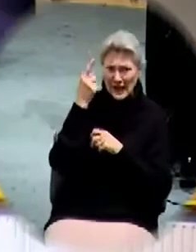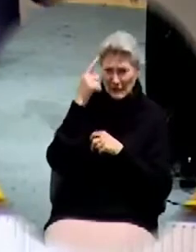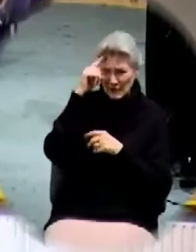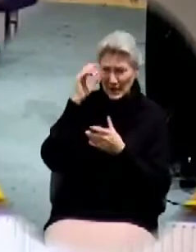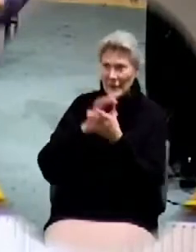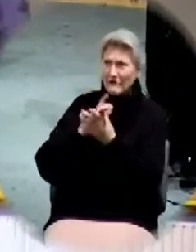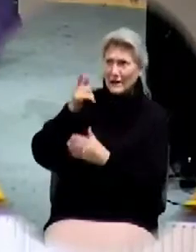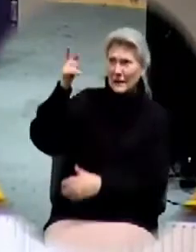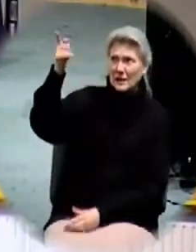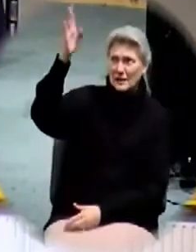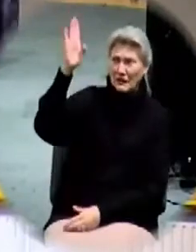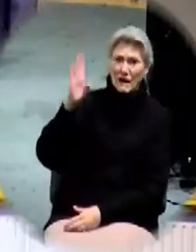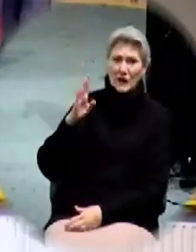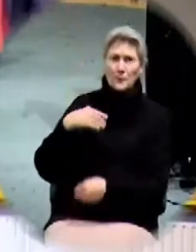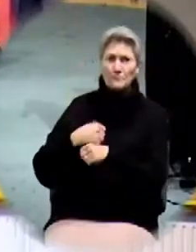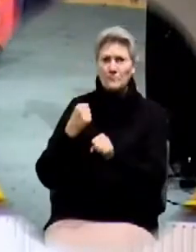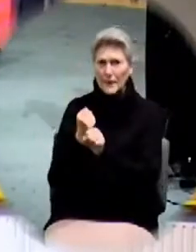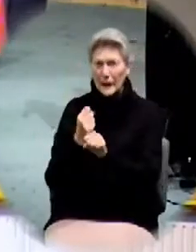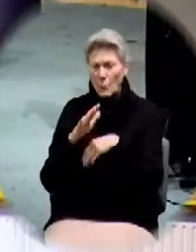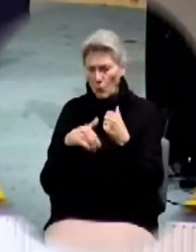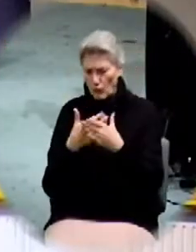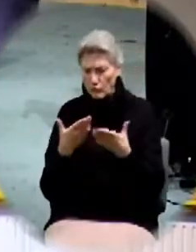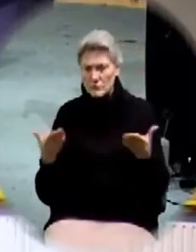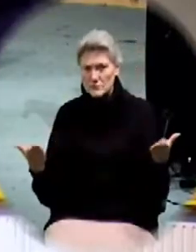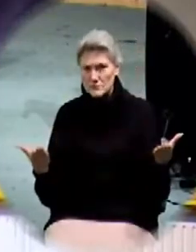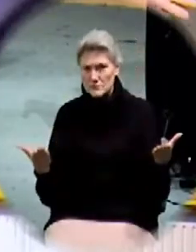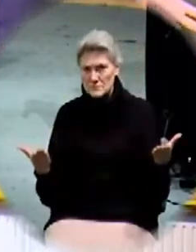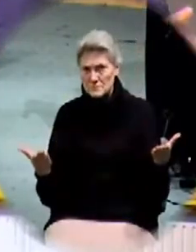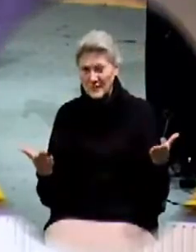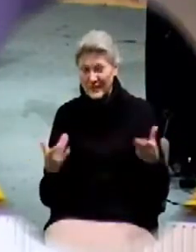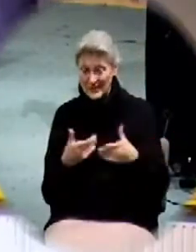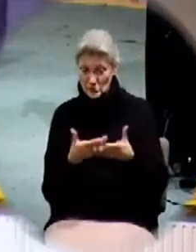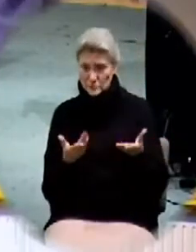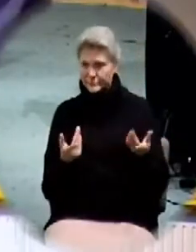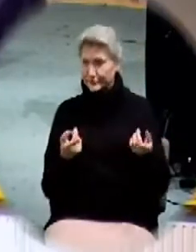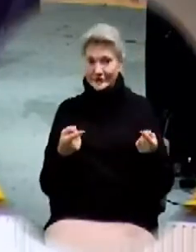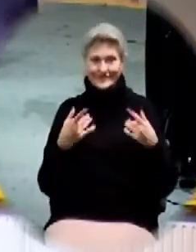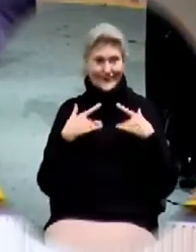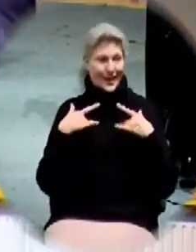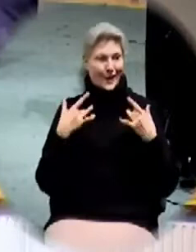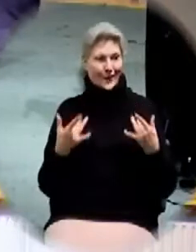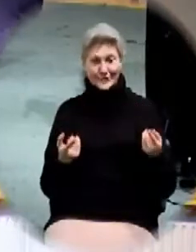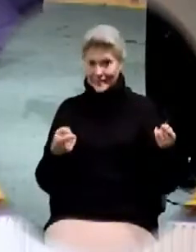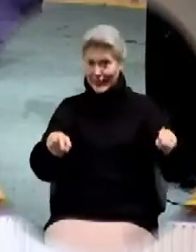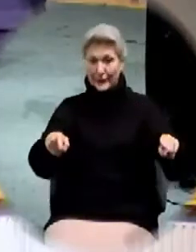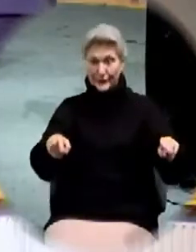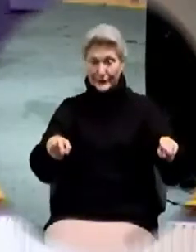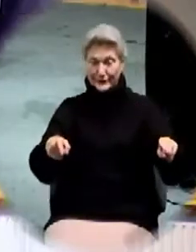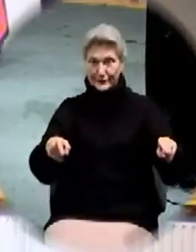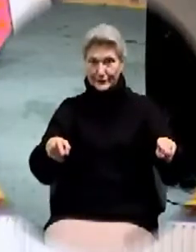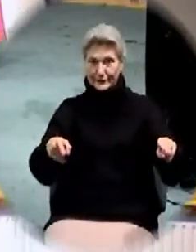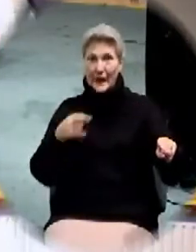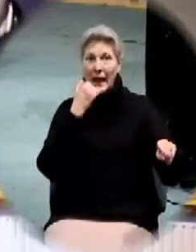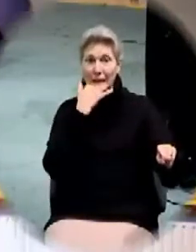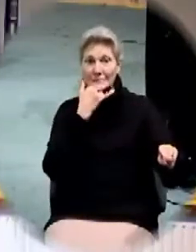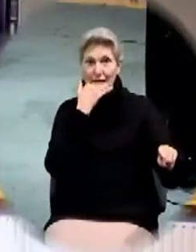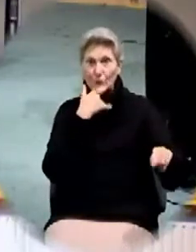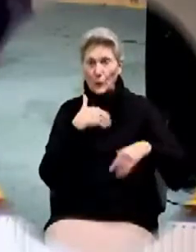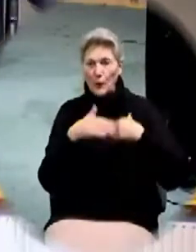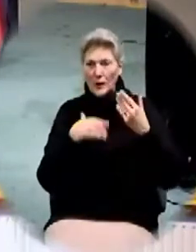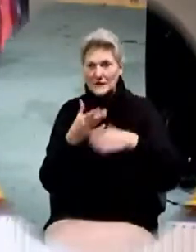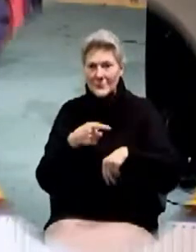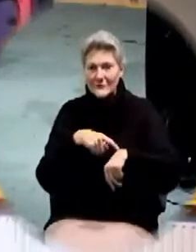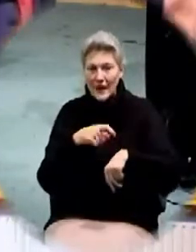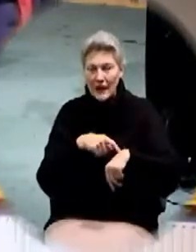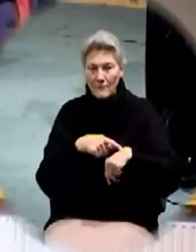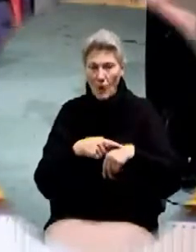of all things. This just happened by accident? This just, through a process of